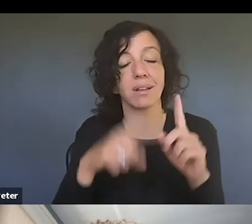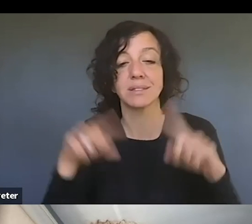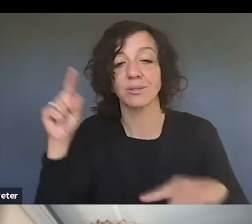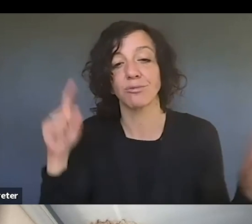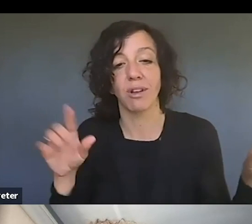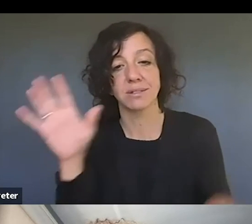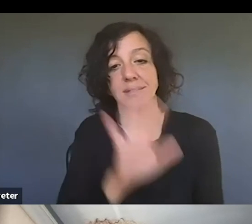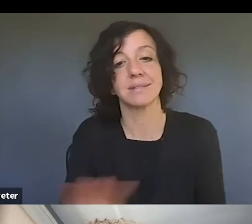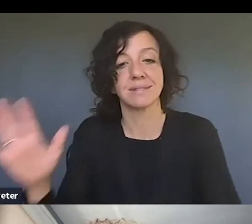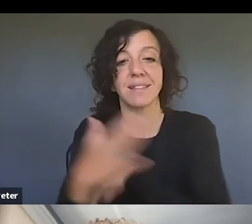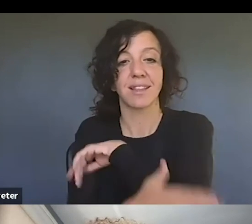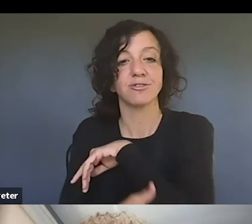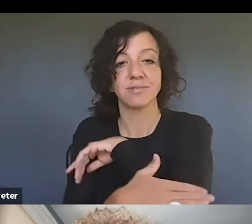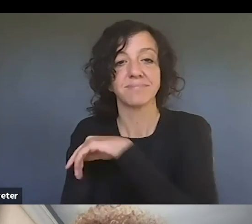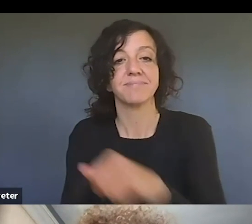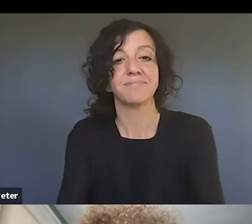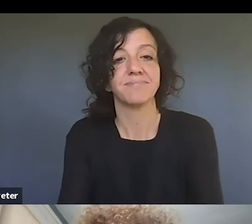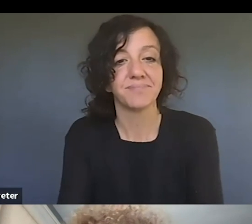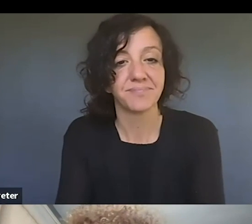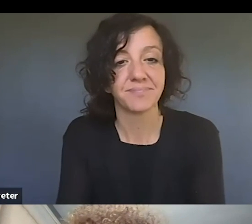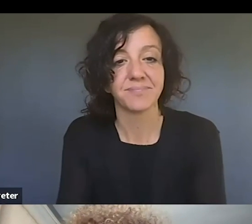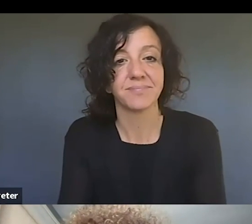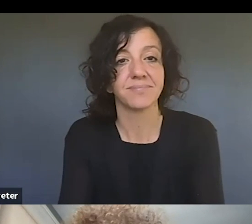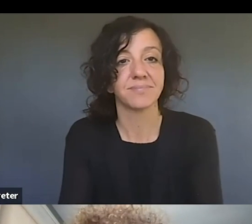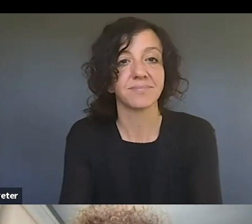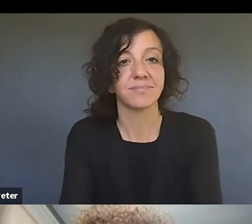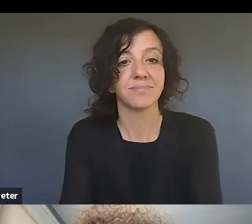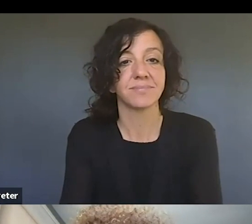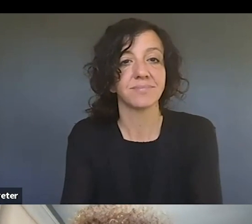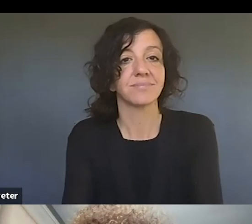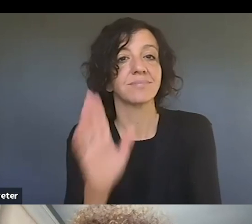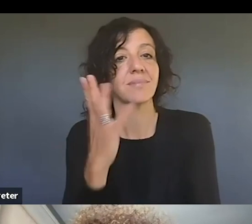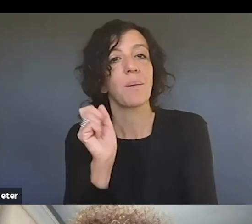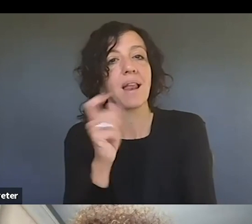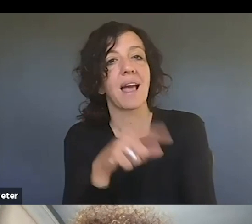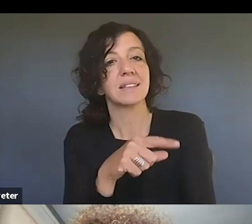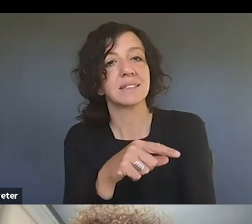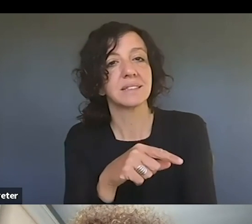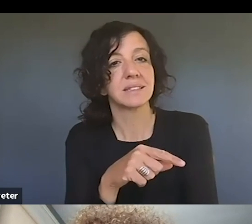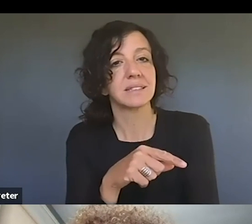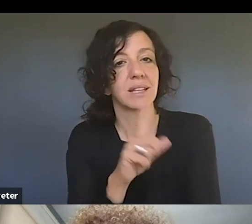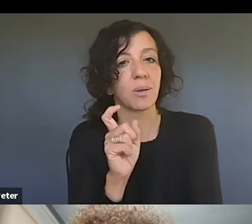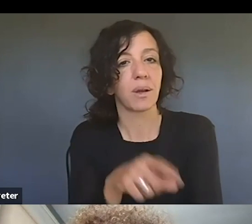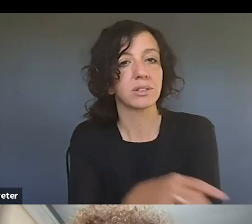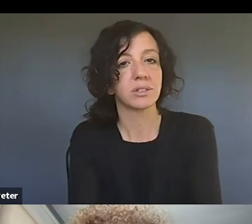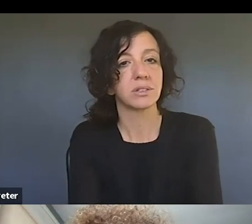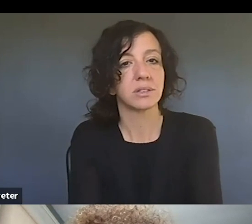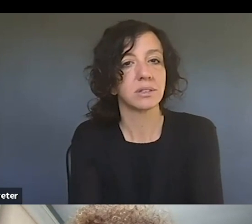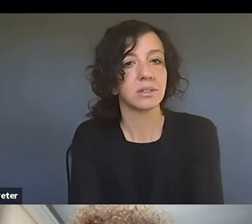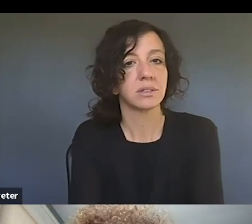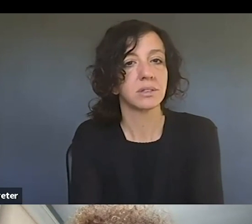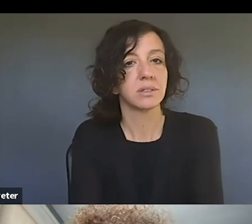across states and i think can i ask a question or kind of throw a wrinkle in that um for our